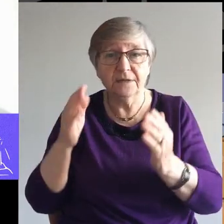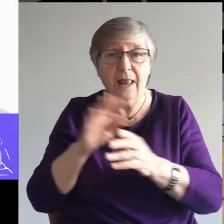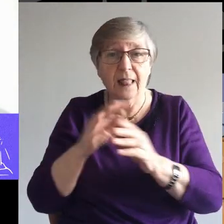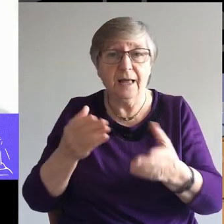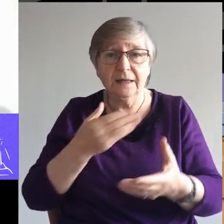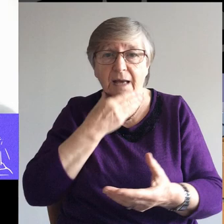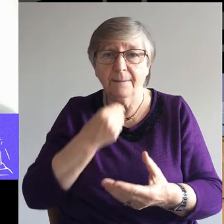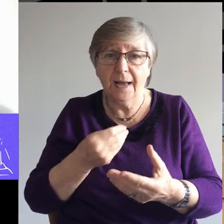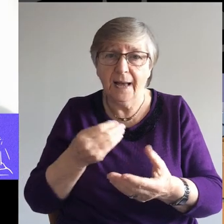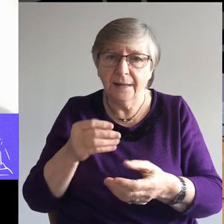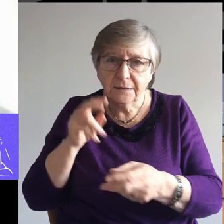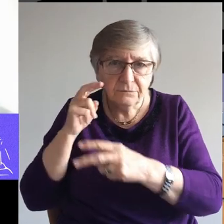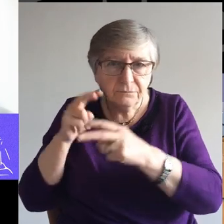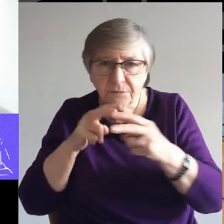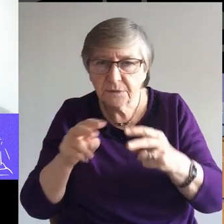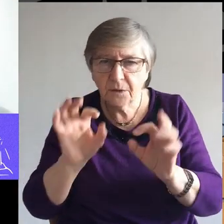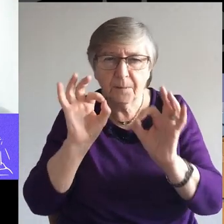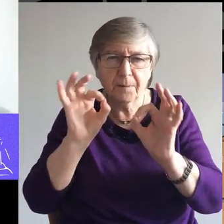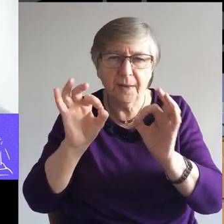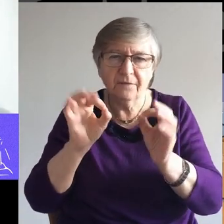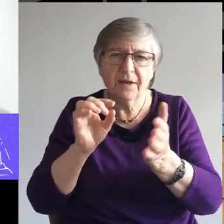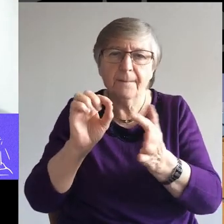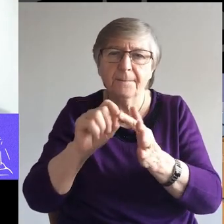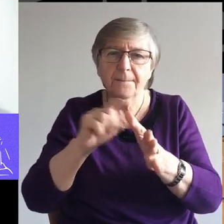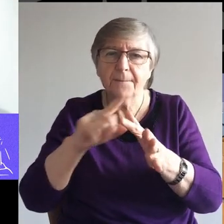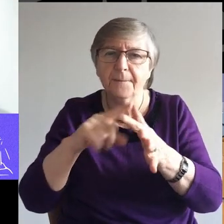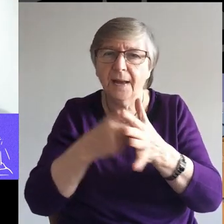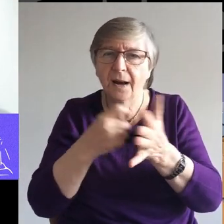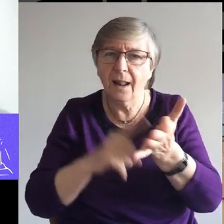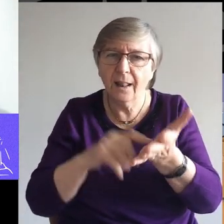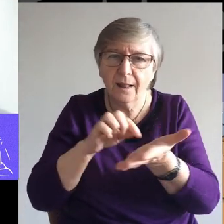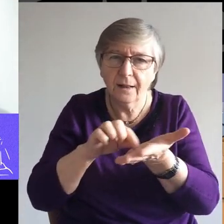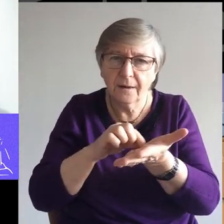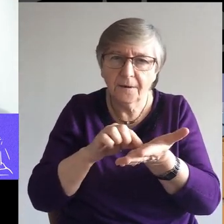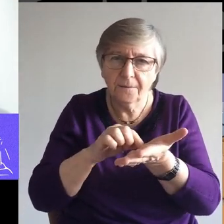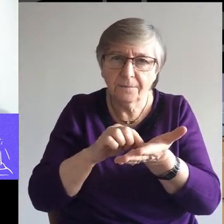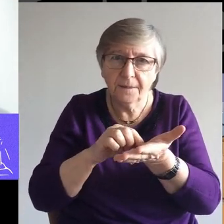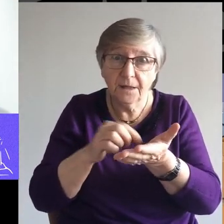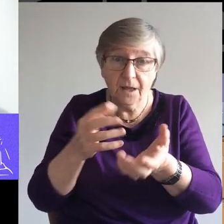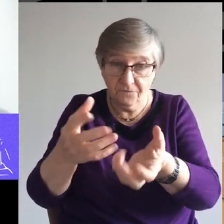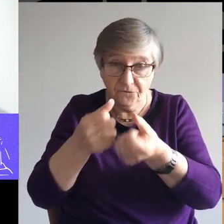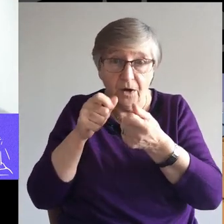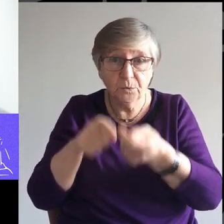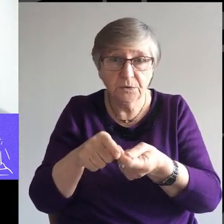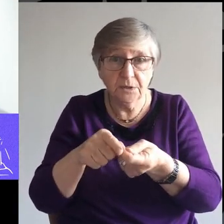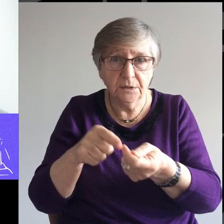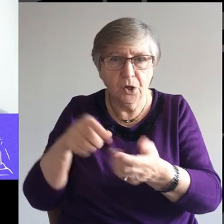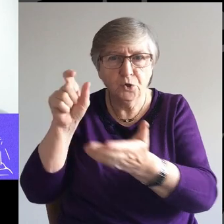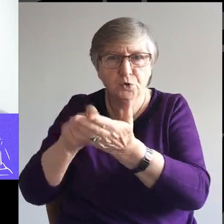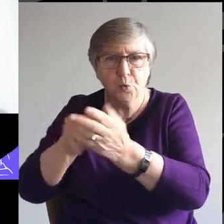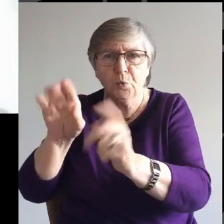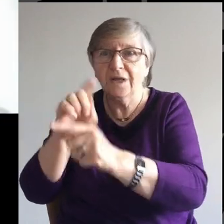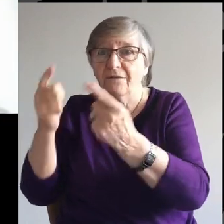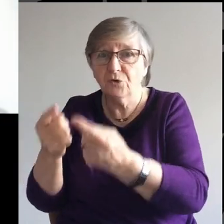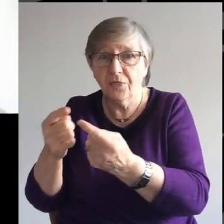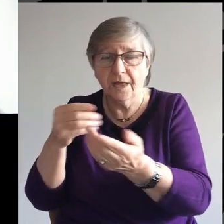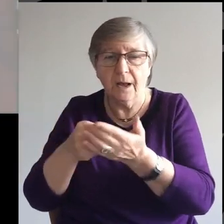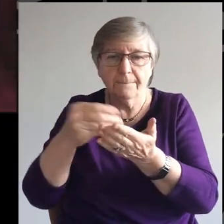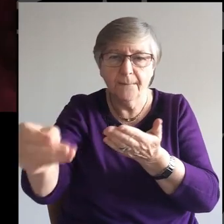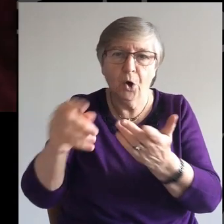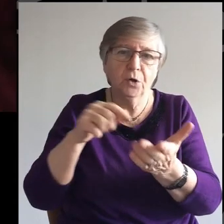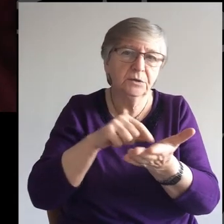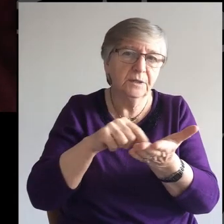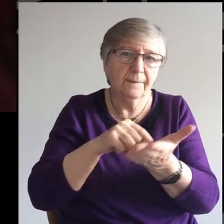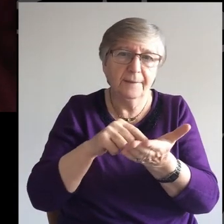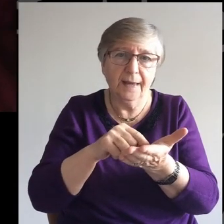perils. When he found one of great value, he went away and sold everything he had and bought it. Amen.